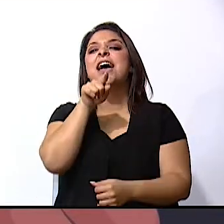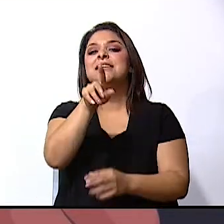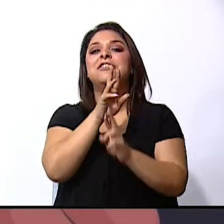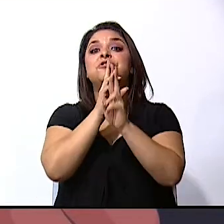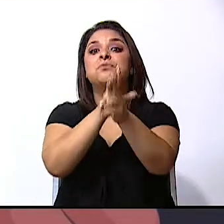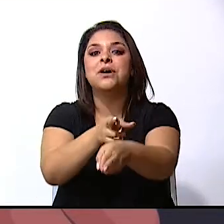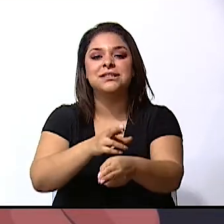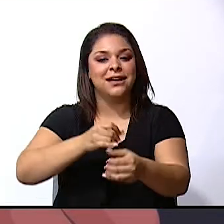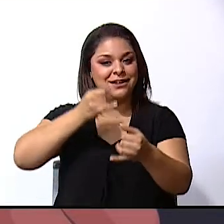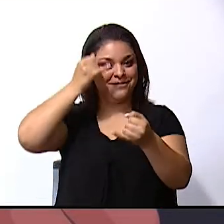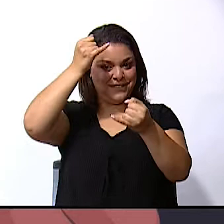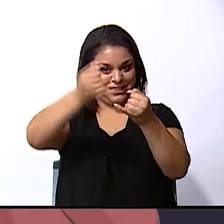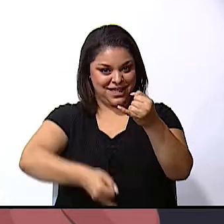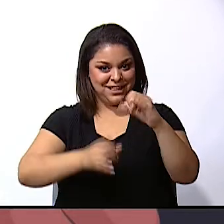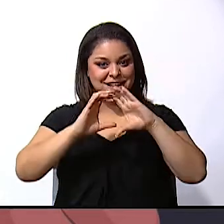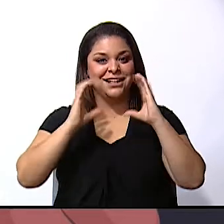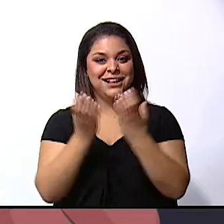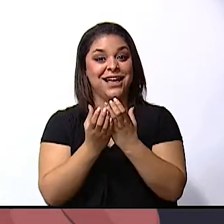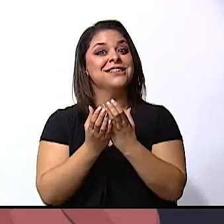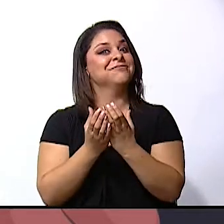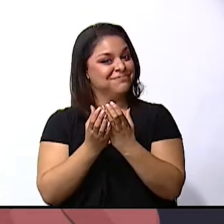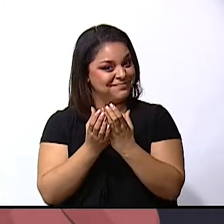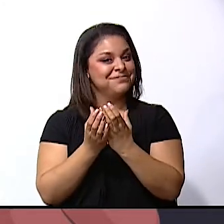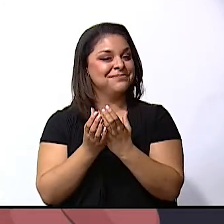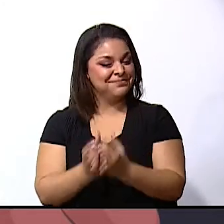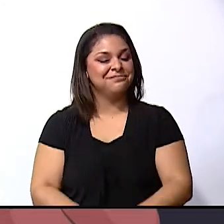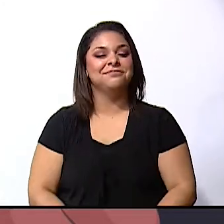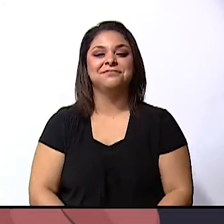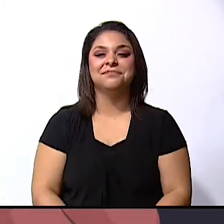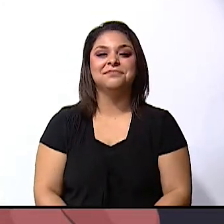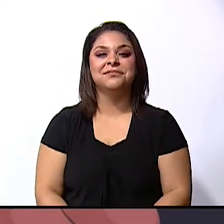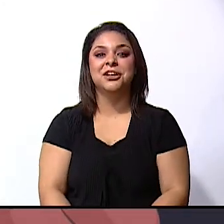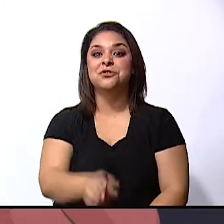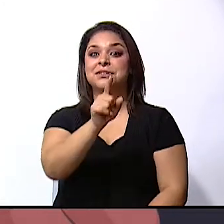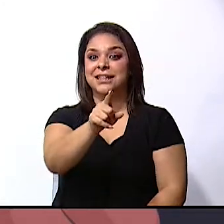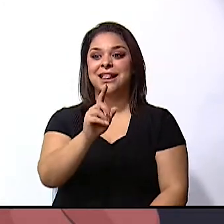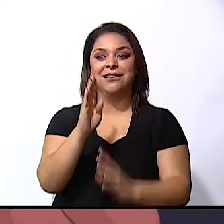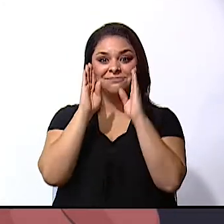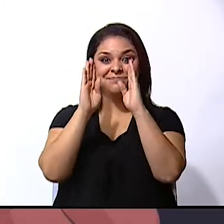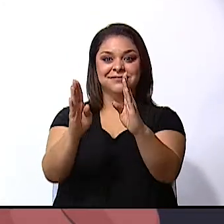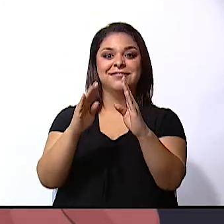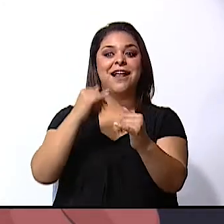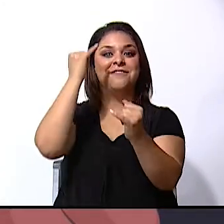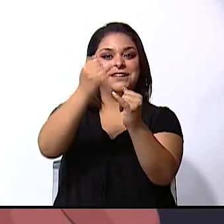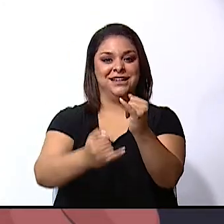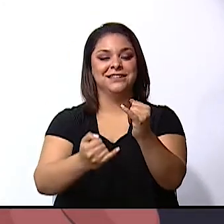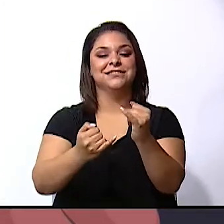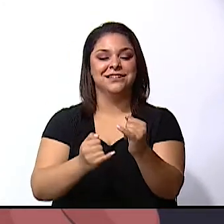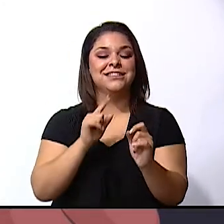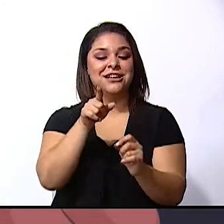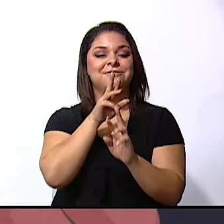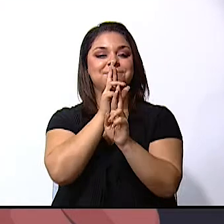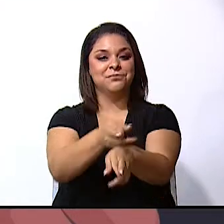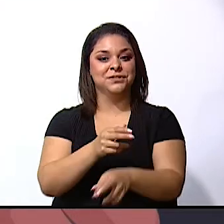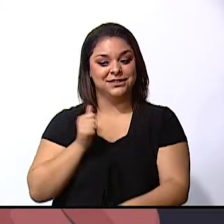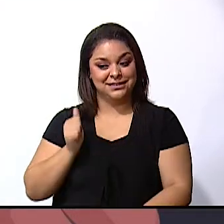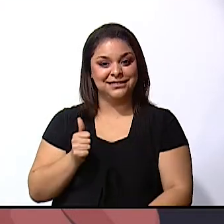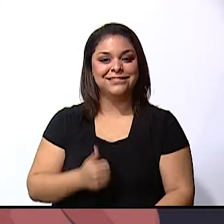the class so you have to look for that answer okay yes